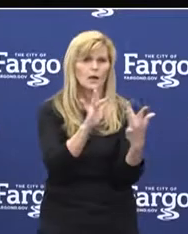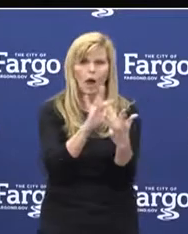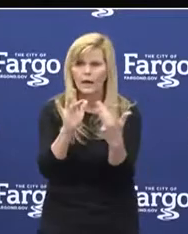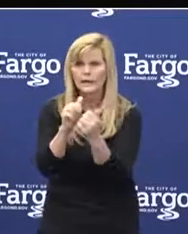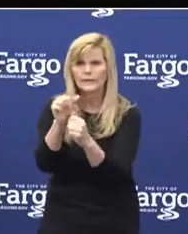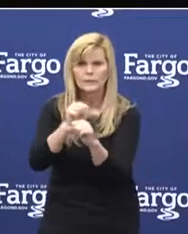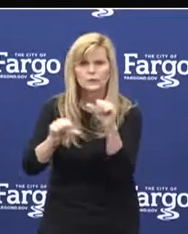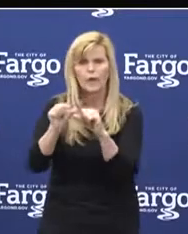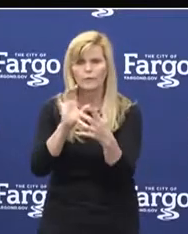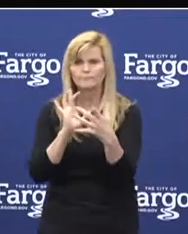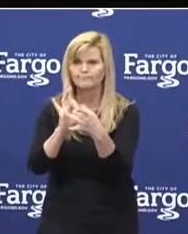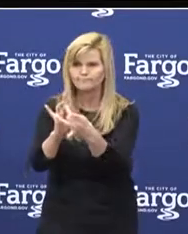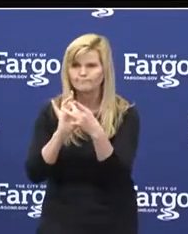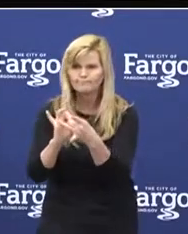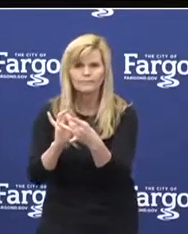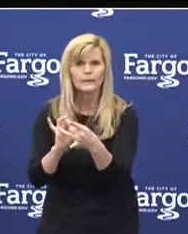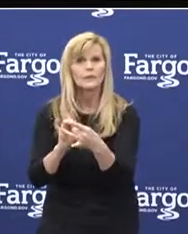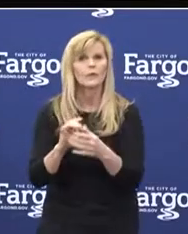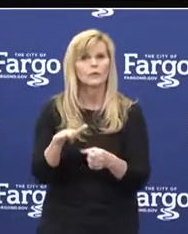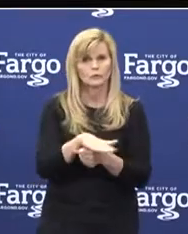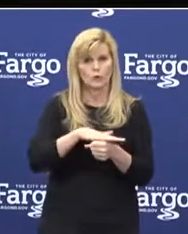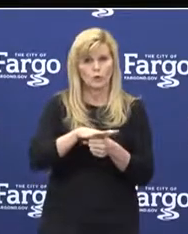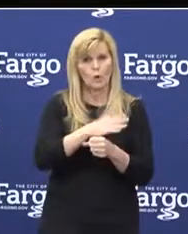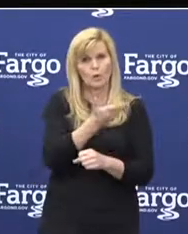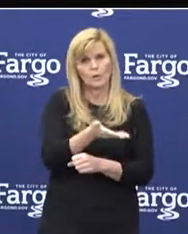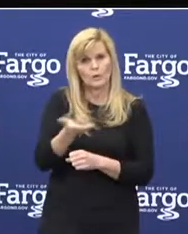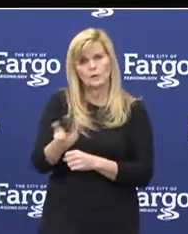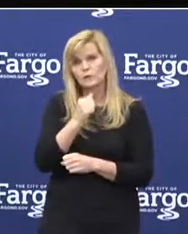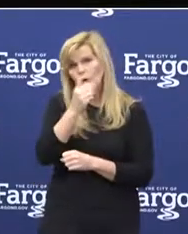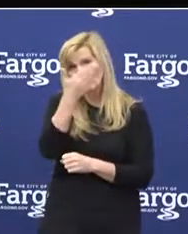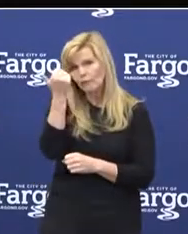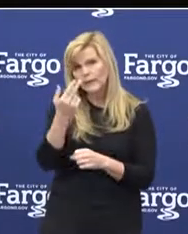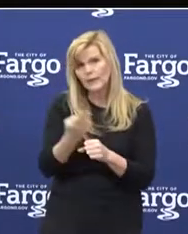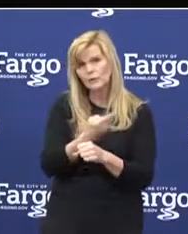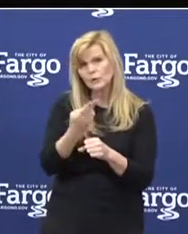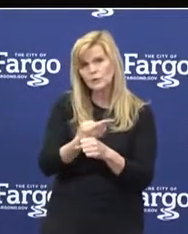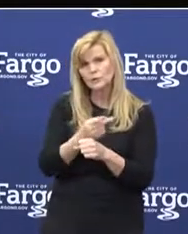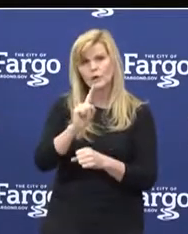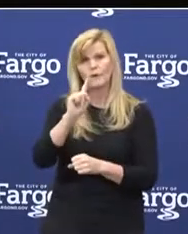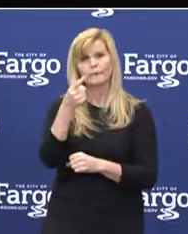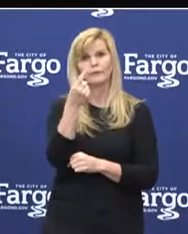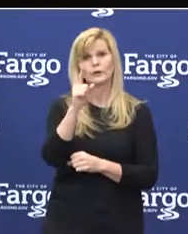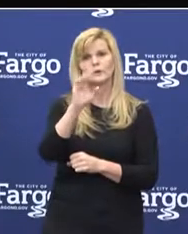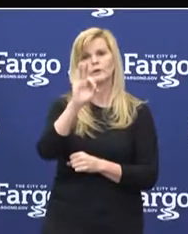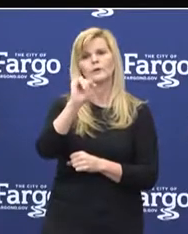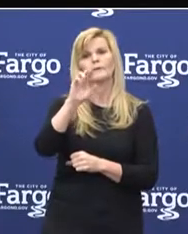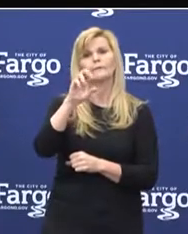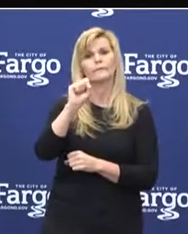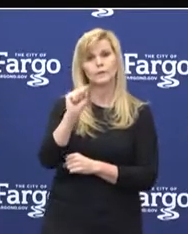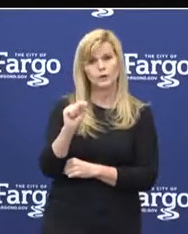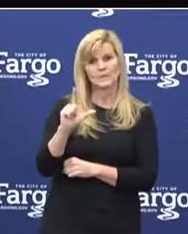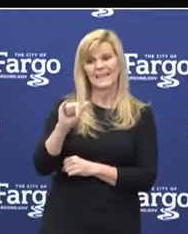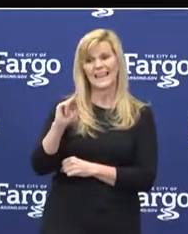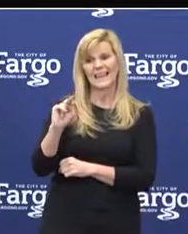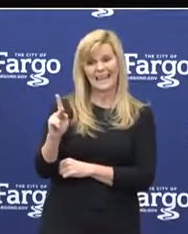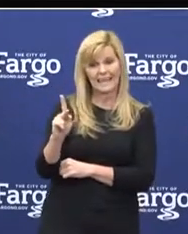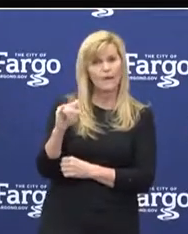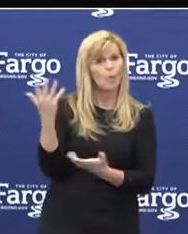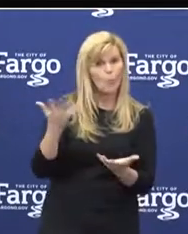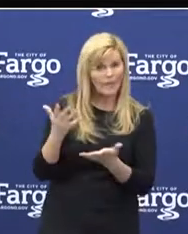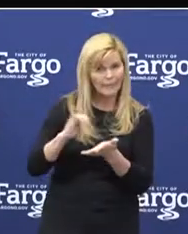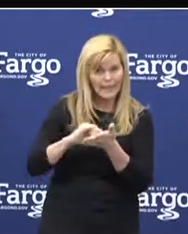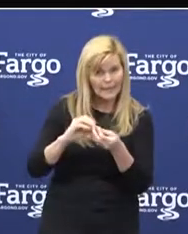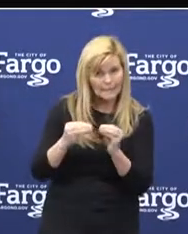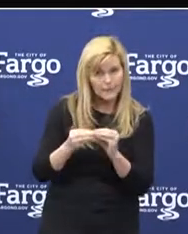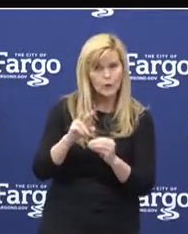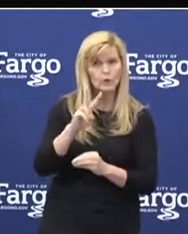each other. There are also local resources, and don't forget to use first link, dial 2-1-1 to reach